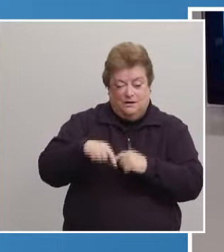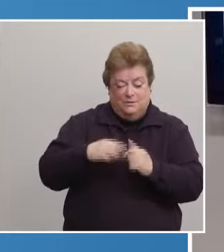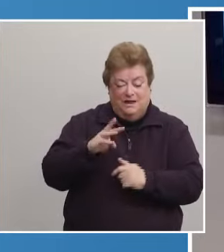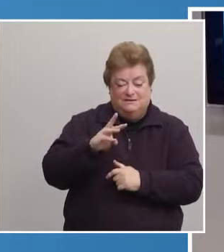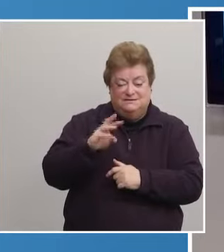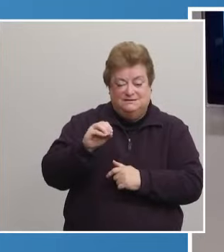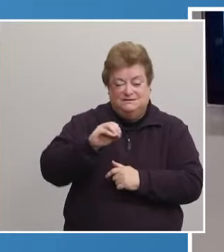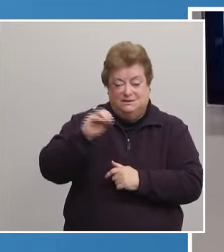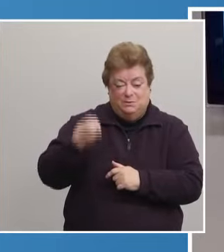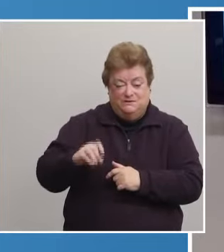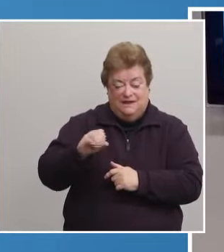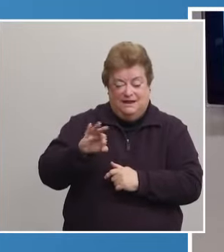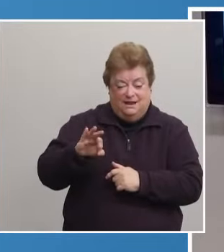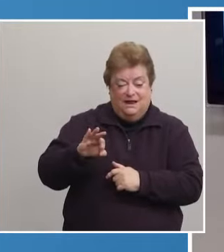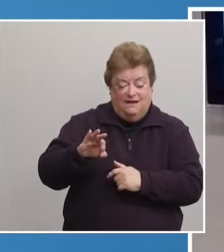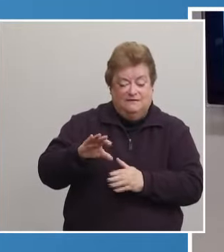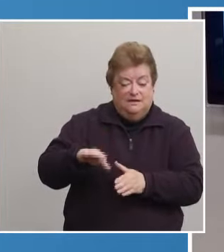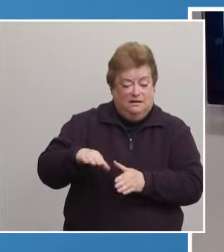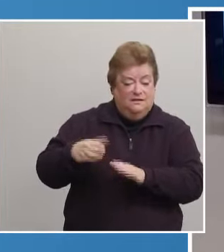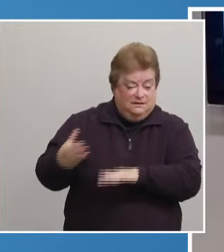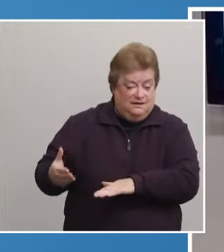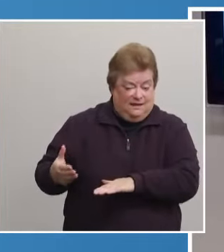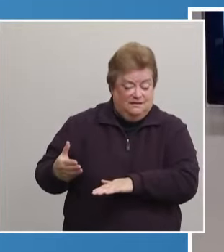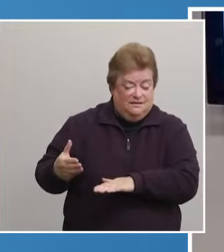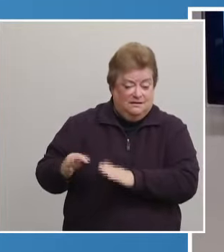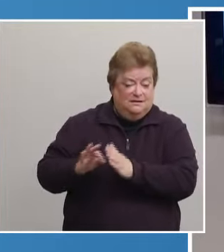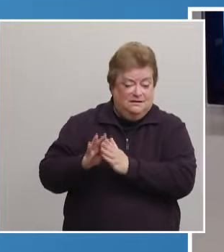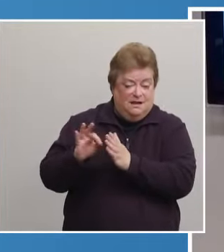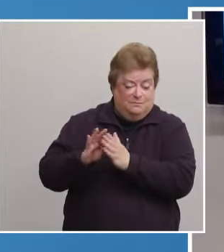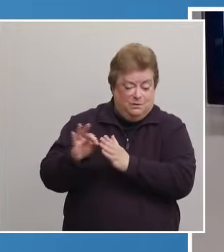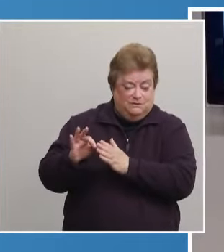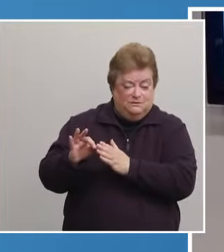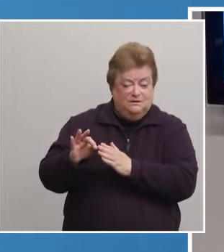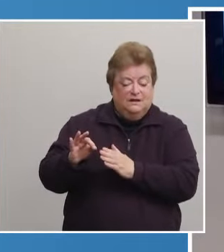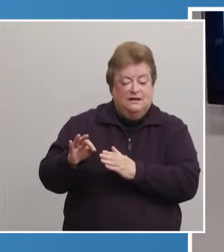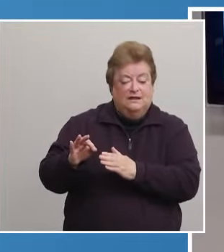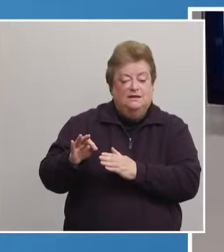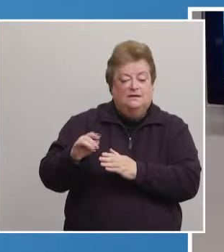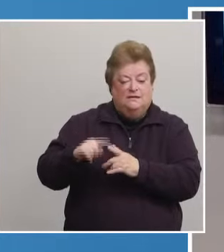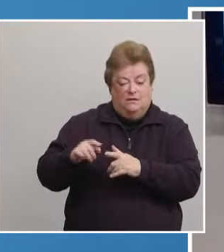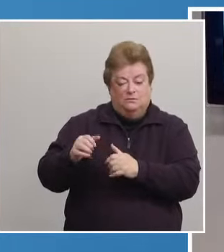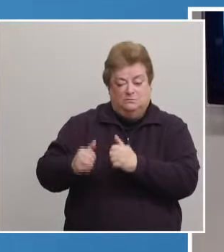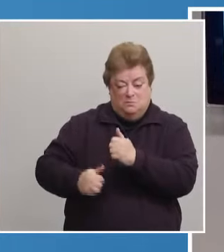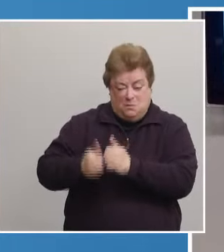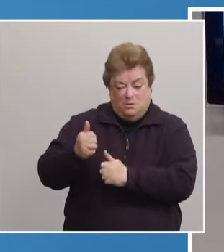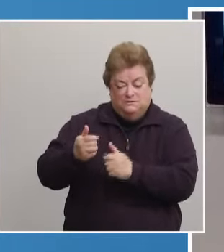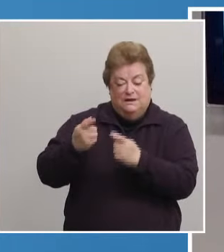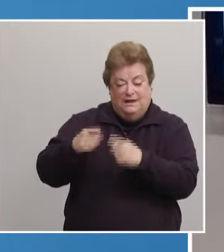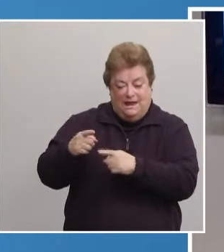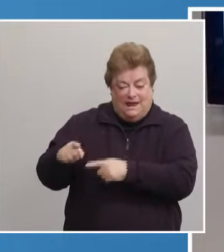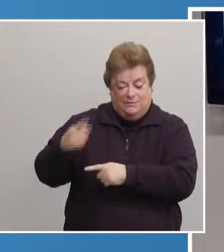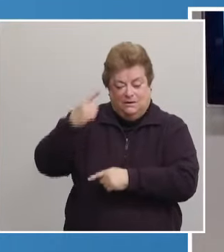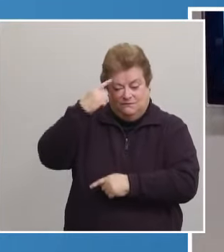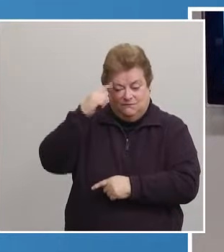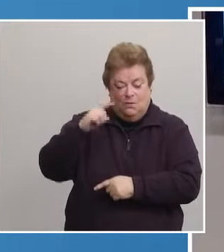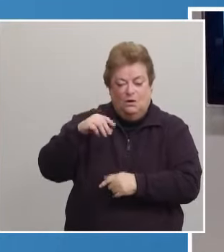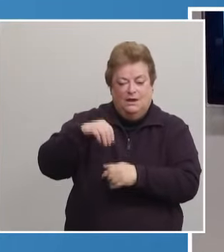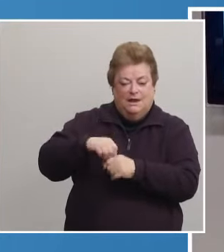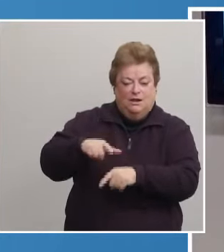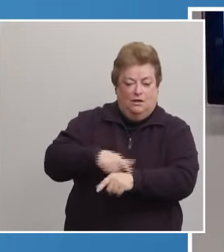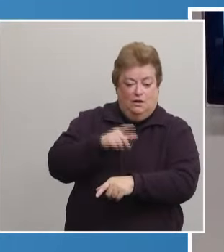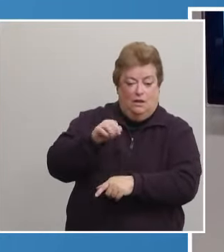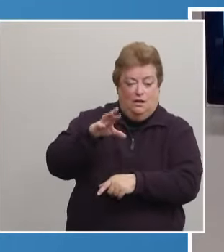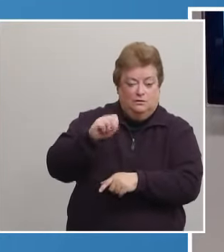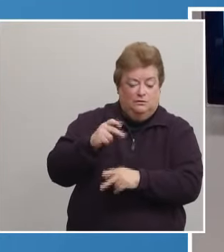pandemic death toll, you know, has occurred since December 1st, predominantly in the long-term care facilities.